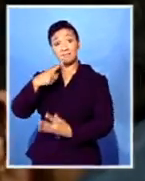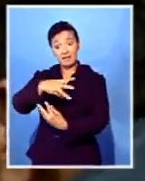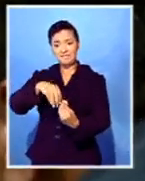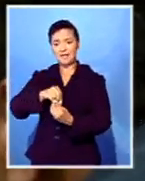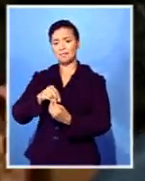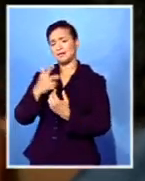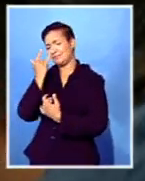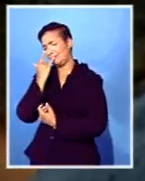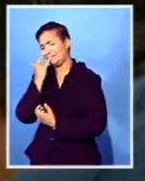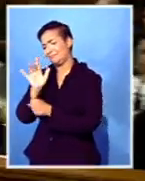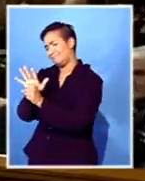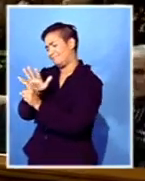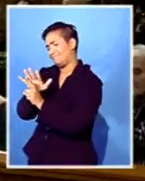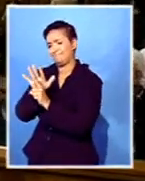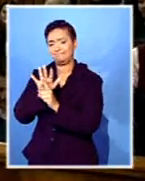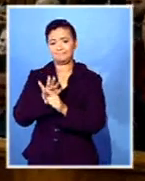comforting each other.